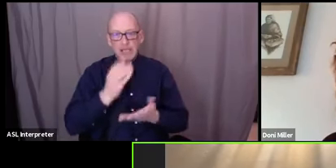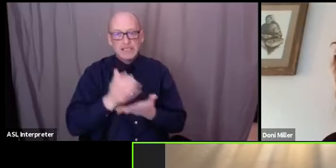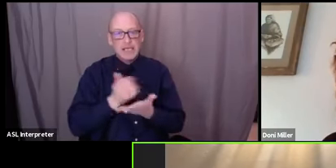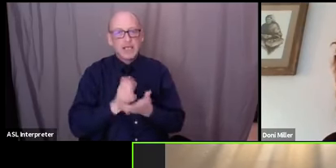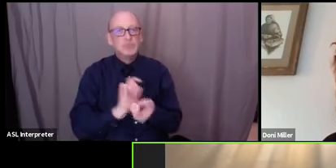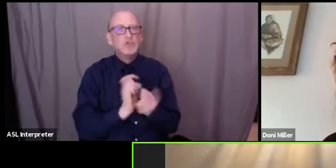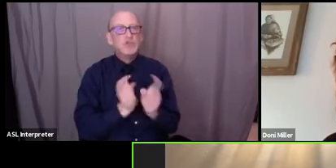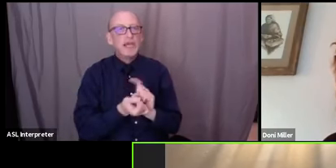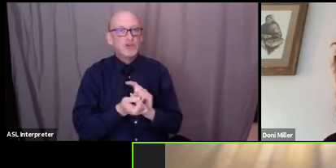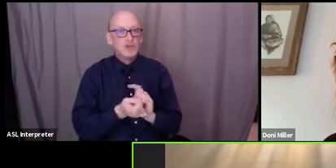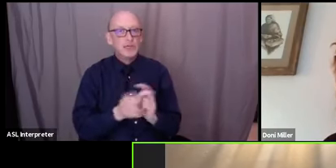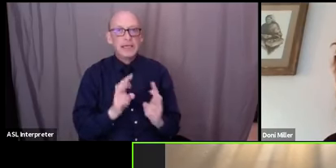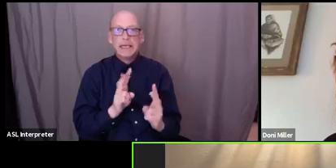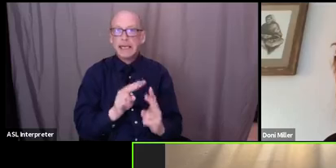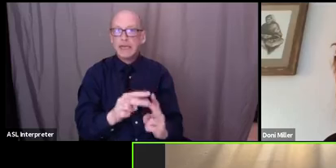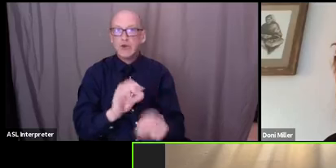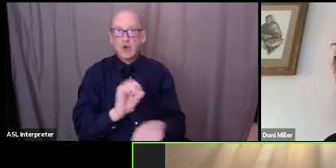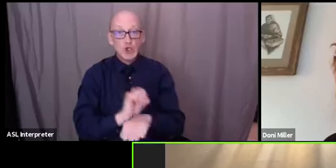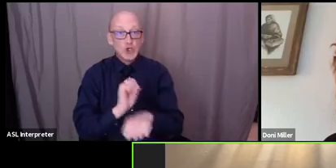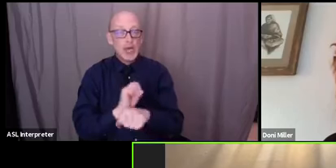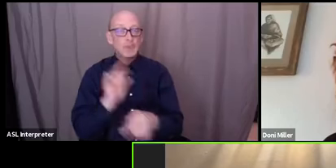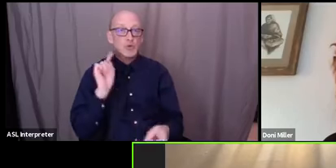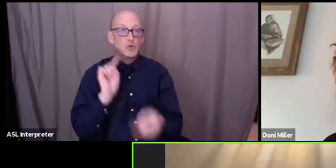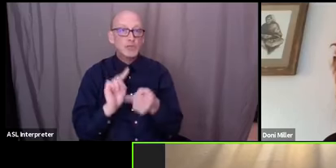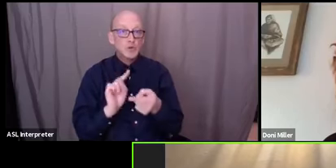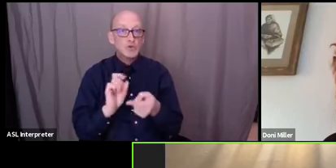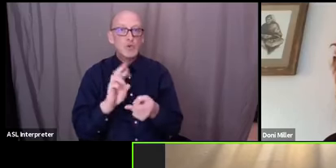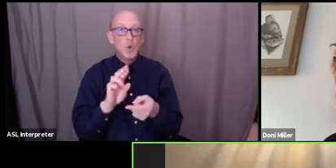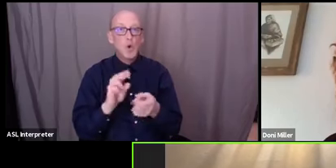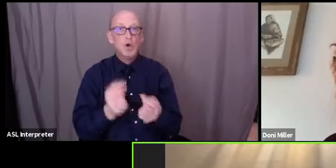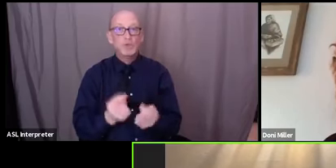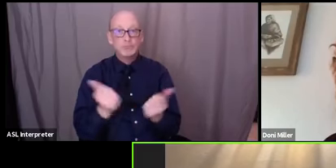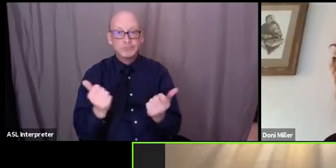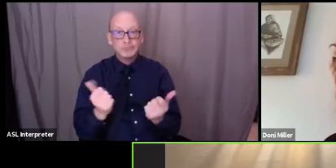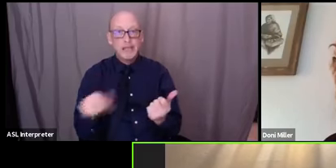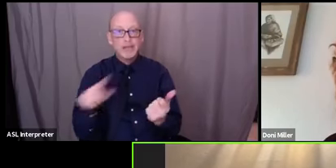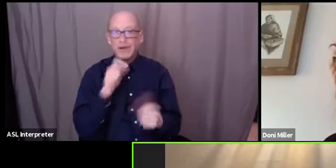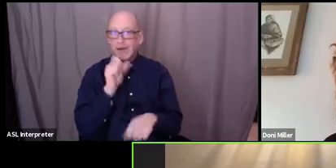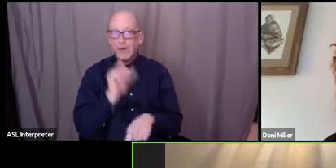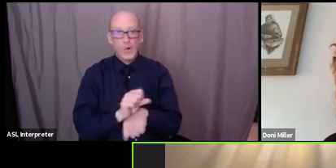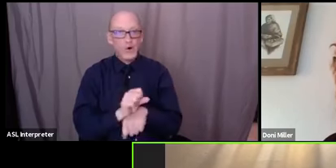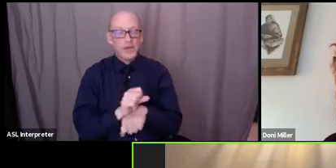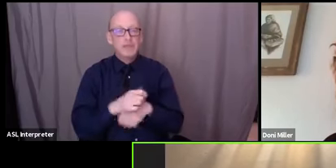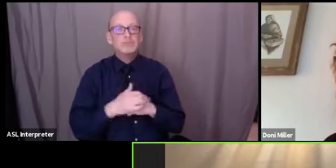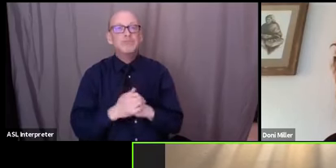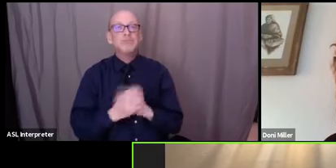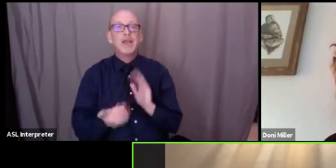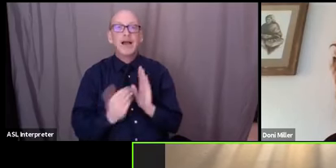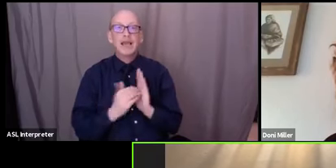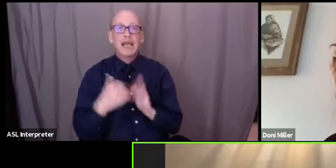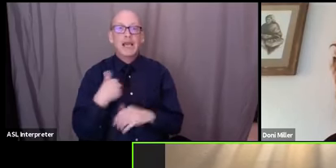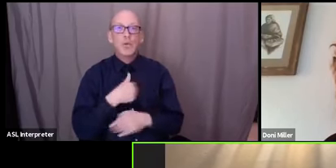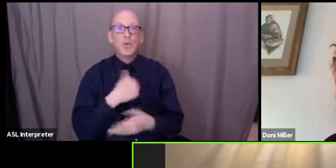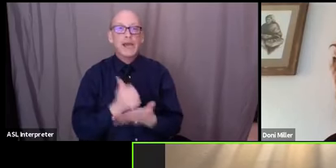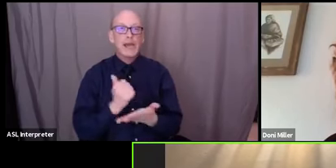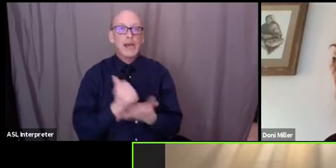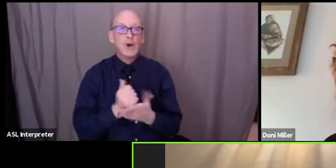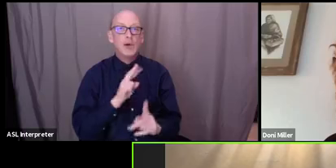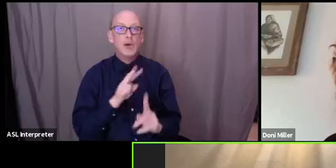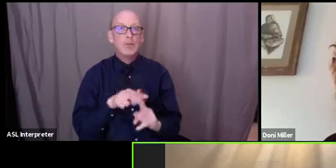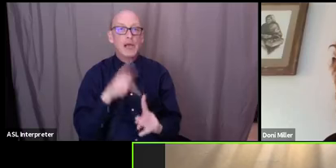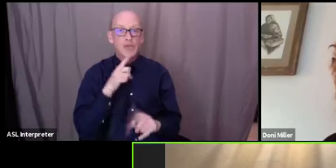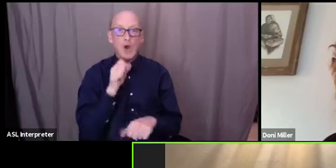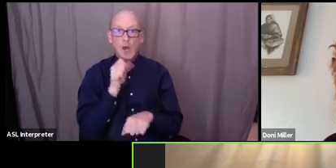either their jobs have been reduced or just eliminated so they're not working right now um again we do help them apply for unemployment